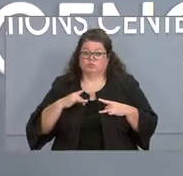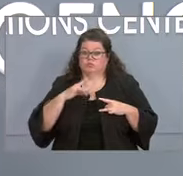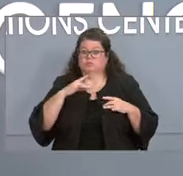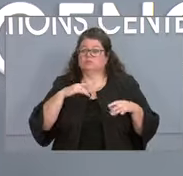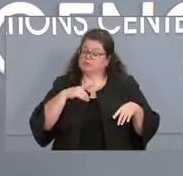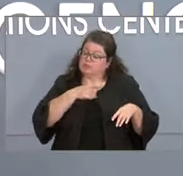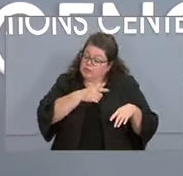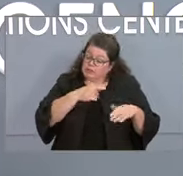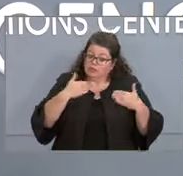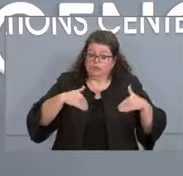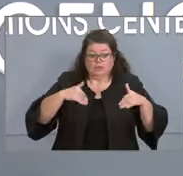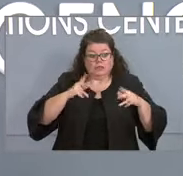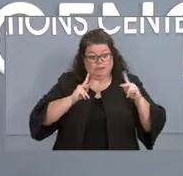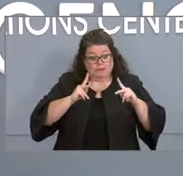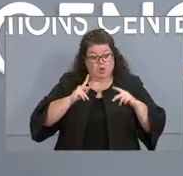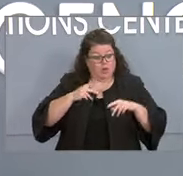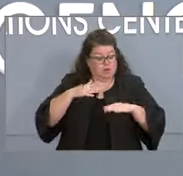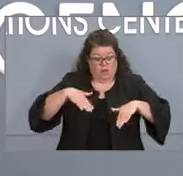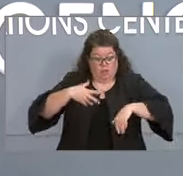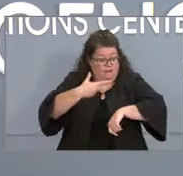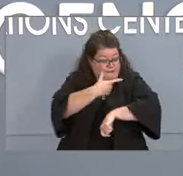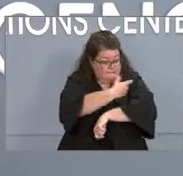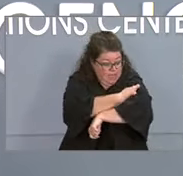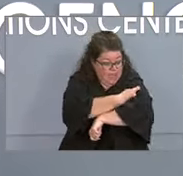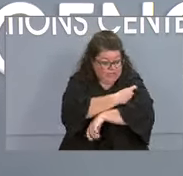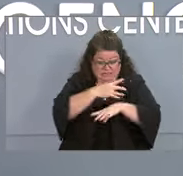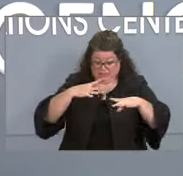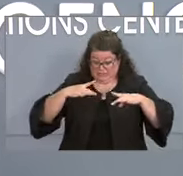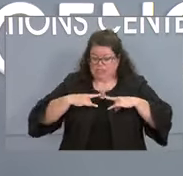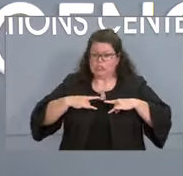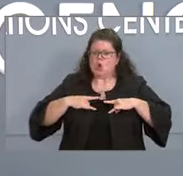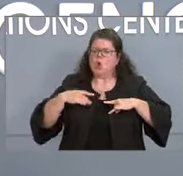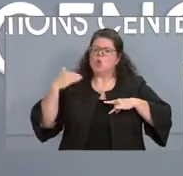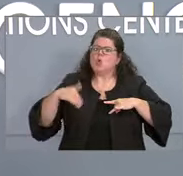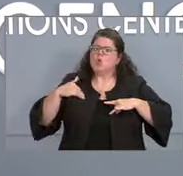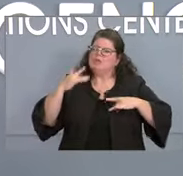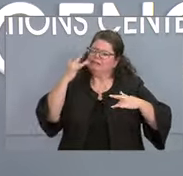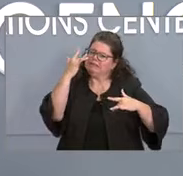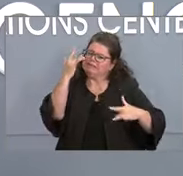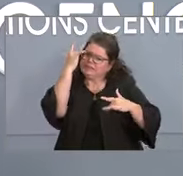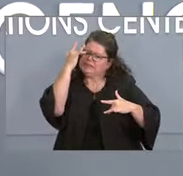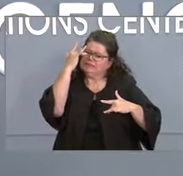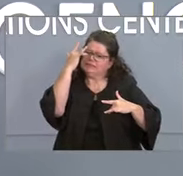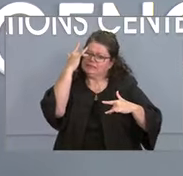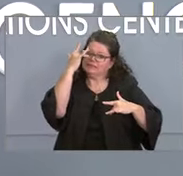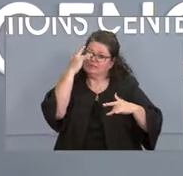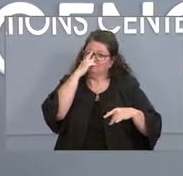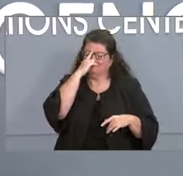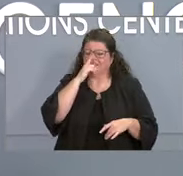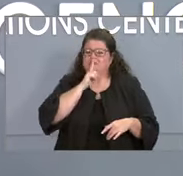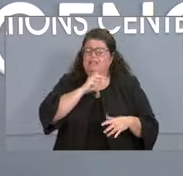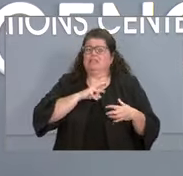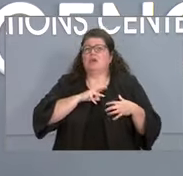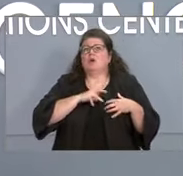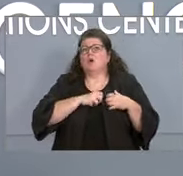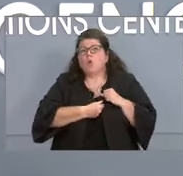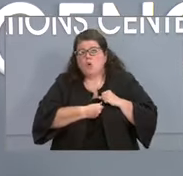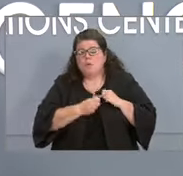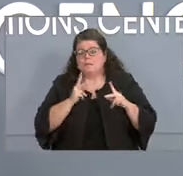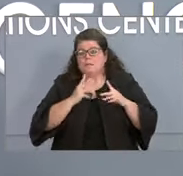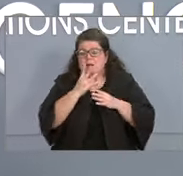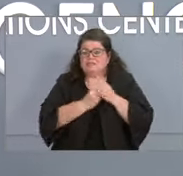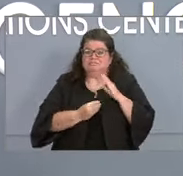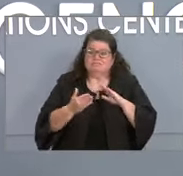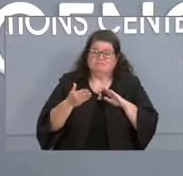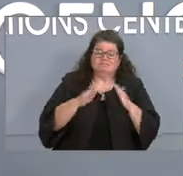them very sick at an alarming rate. My heart breaks for each life lost, for each person living with